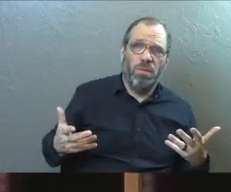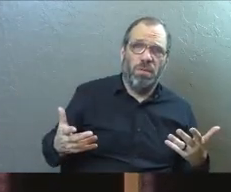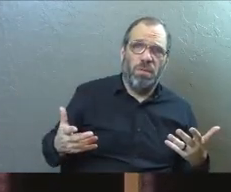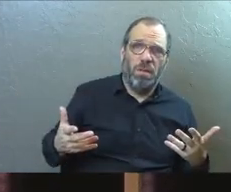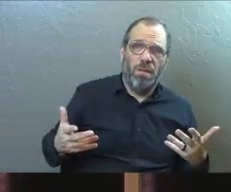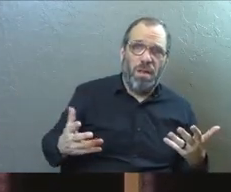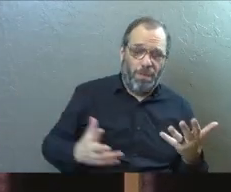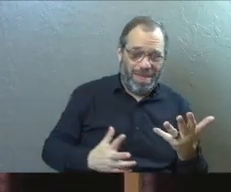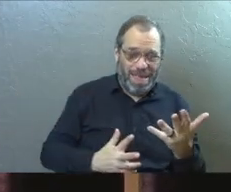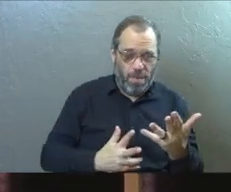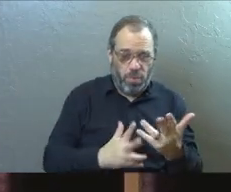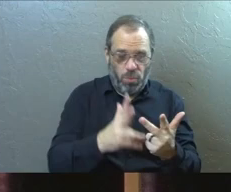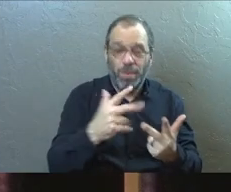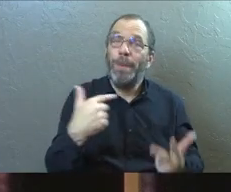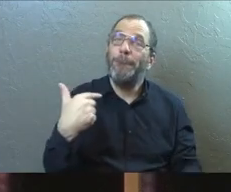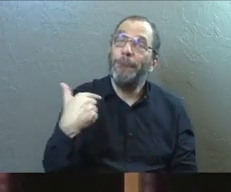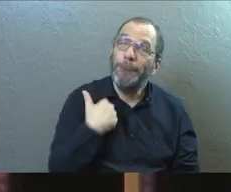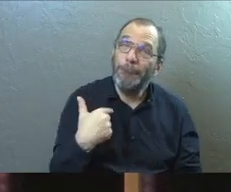But that pruned me.